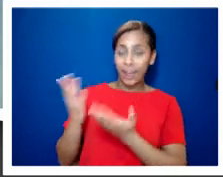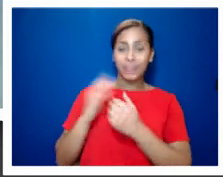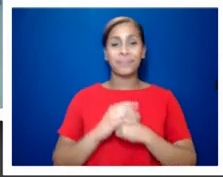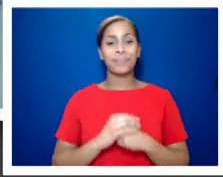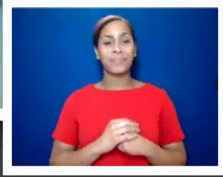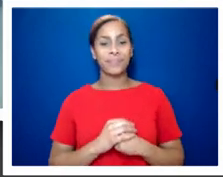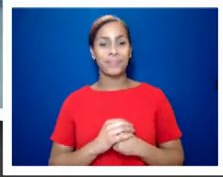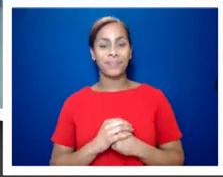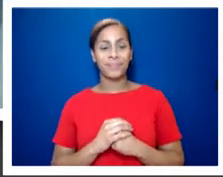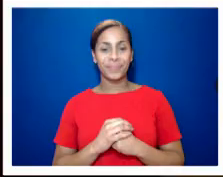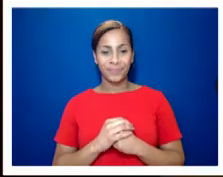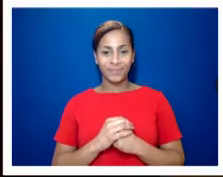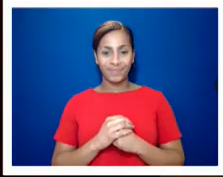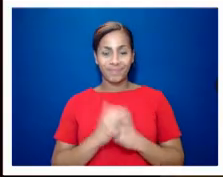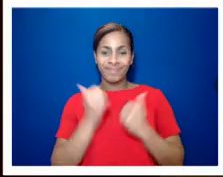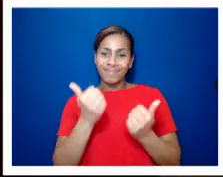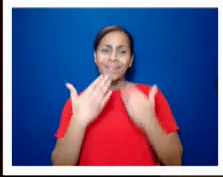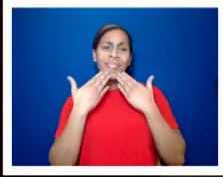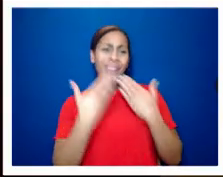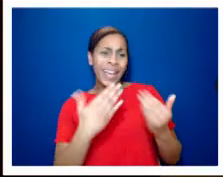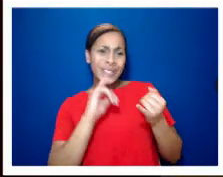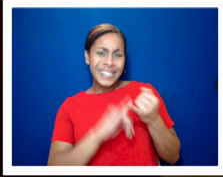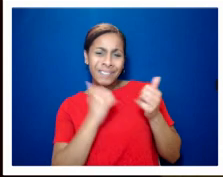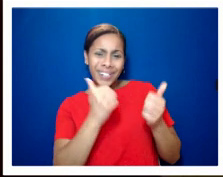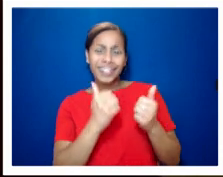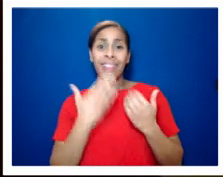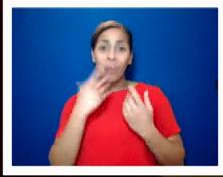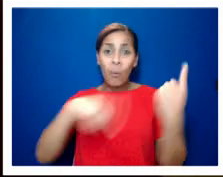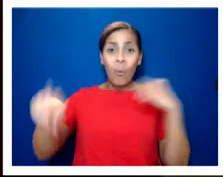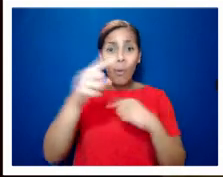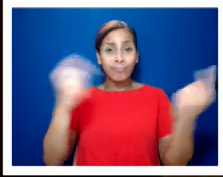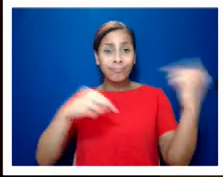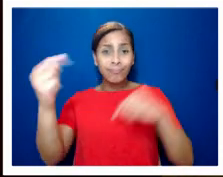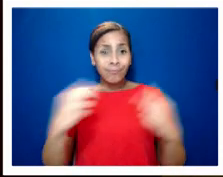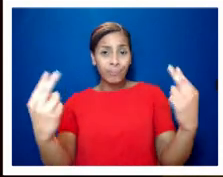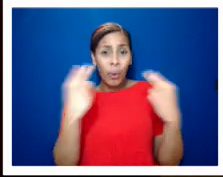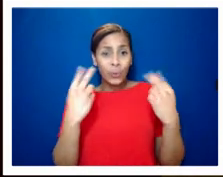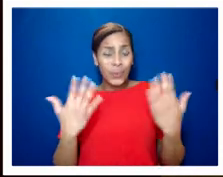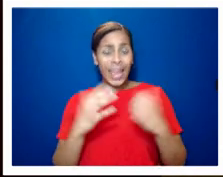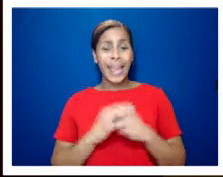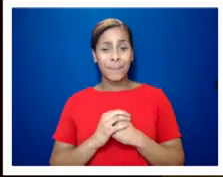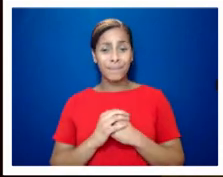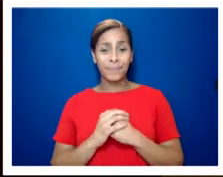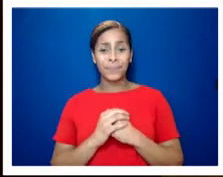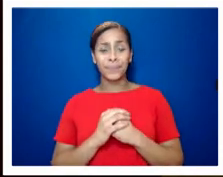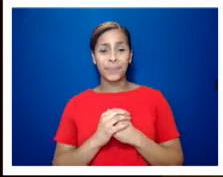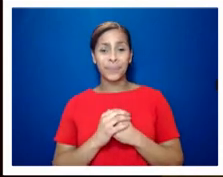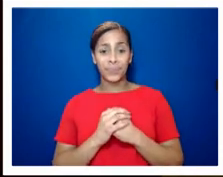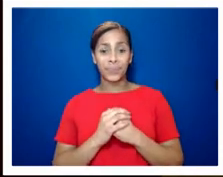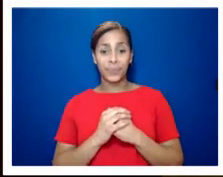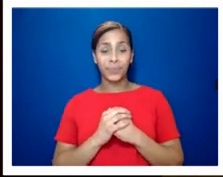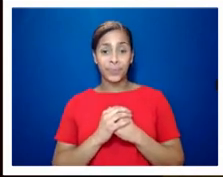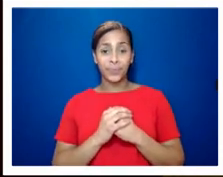thank you very much stephen and thank you very much um all of you for coming um to this talk um this is a a book